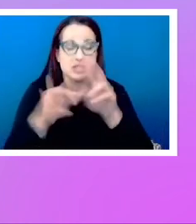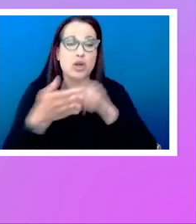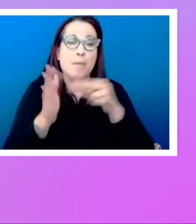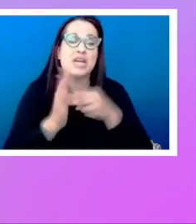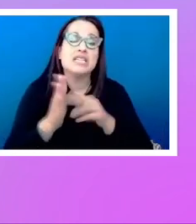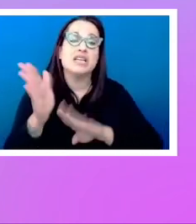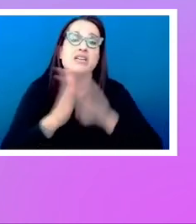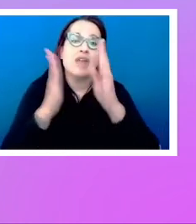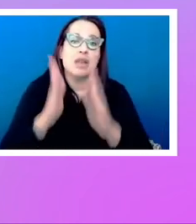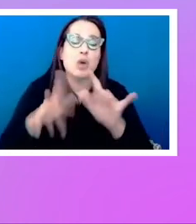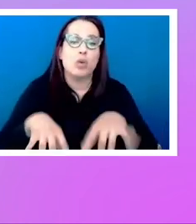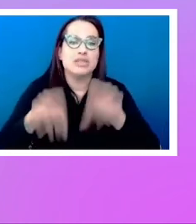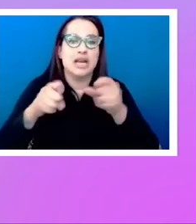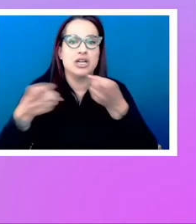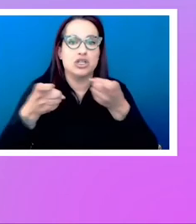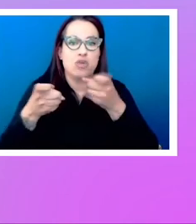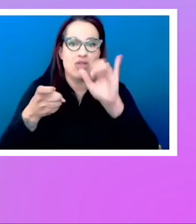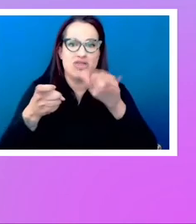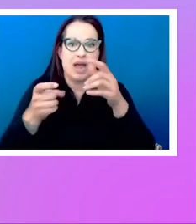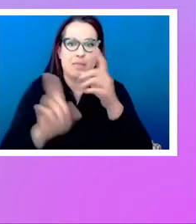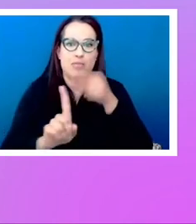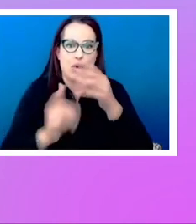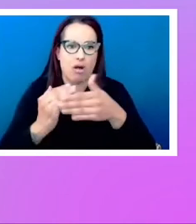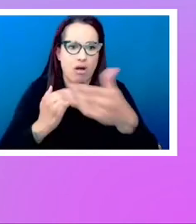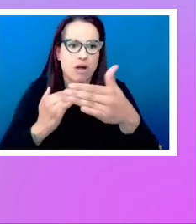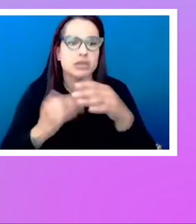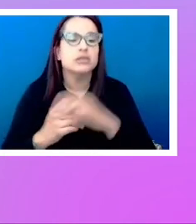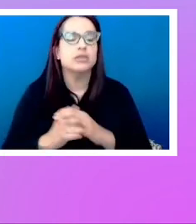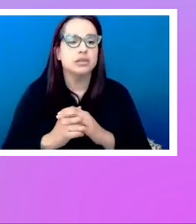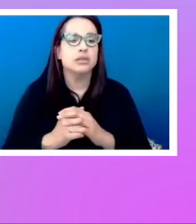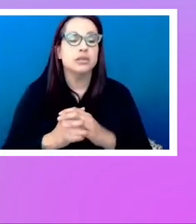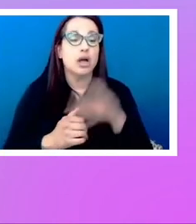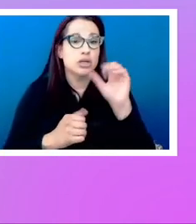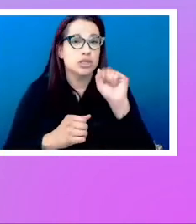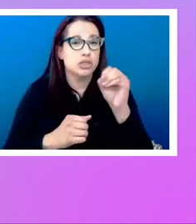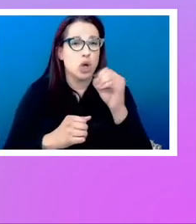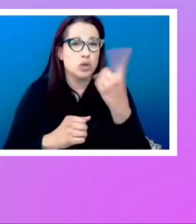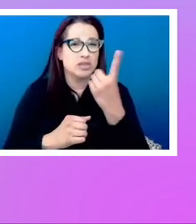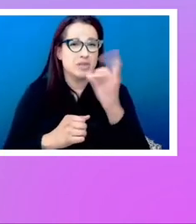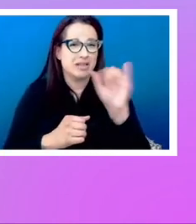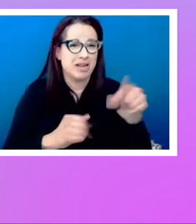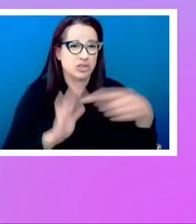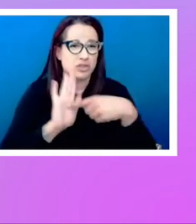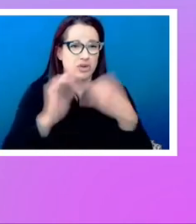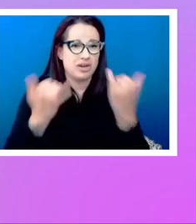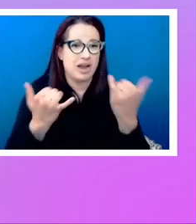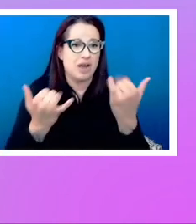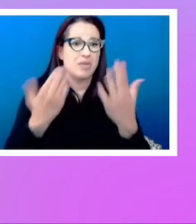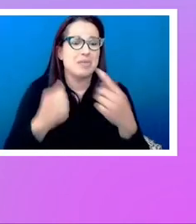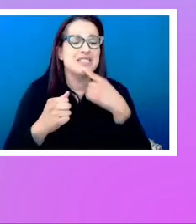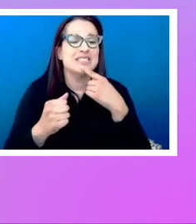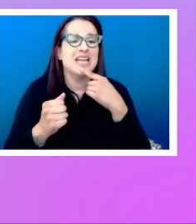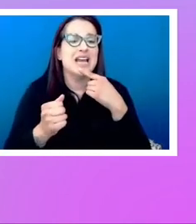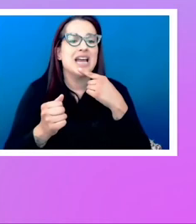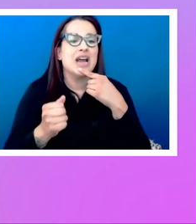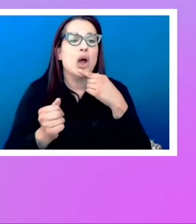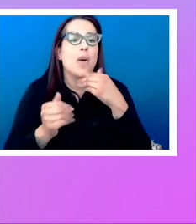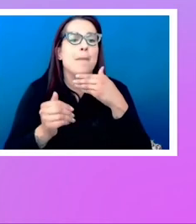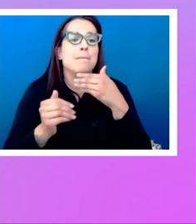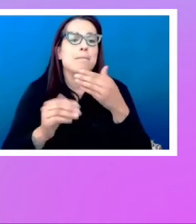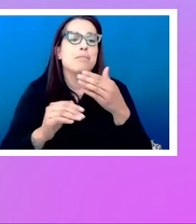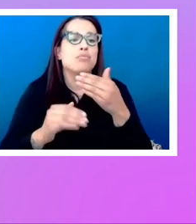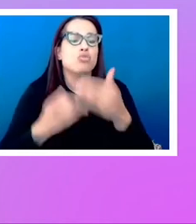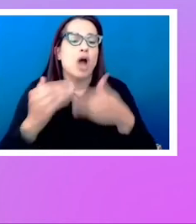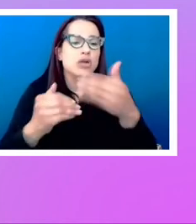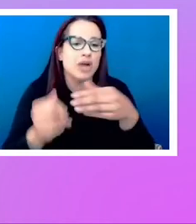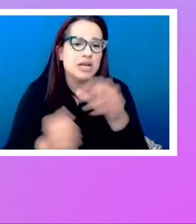taking control from that point. So, you know, roughly something like that, maybe saying progress order layout. So